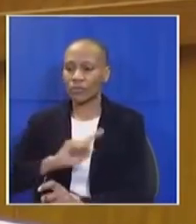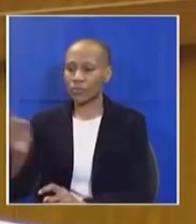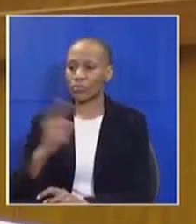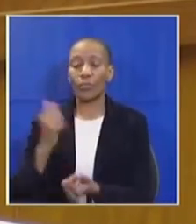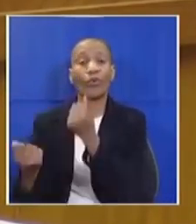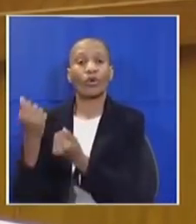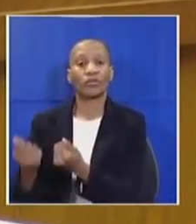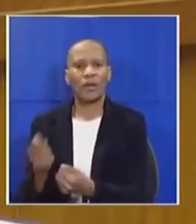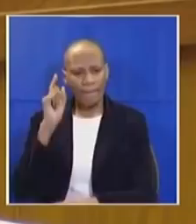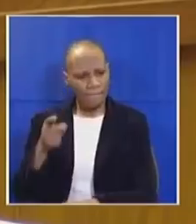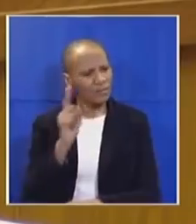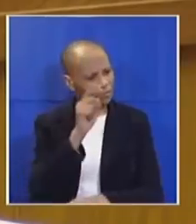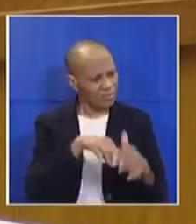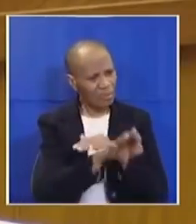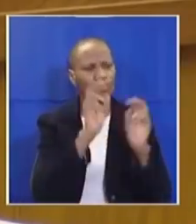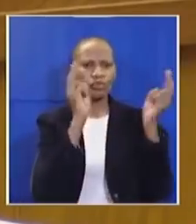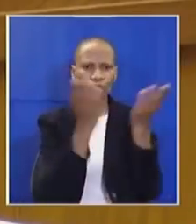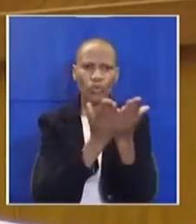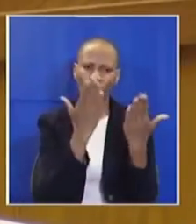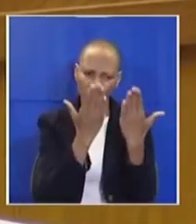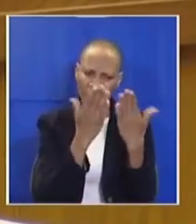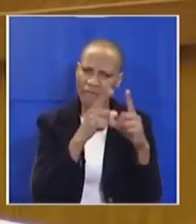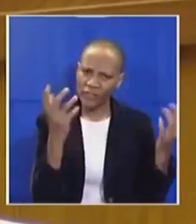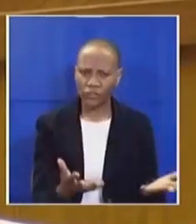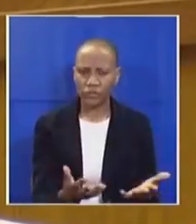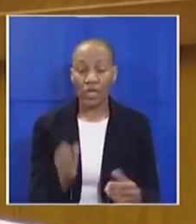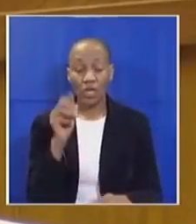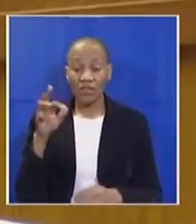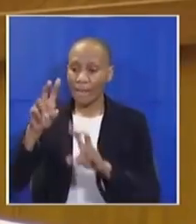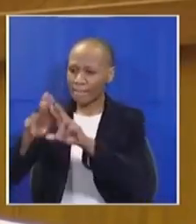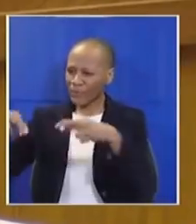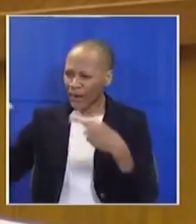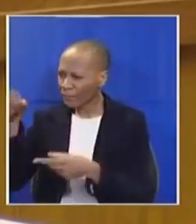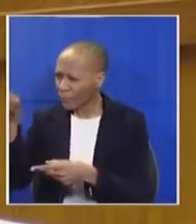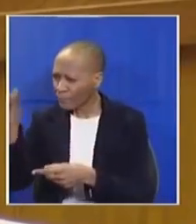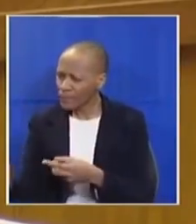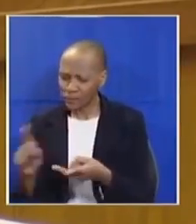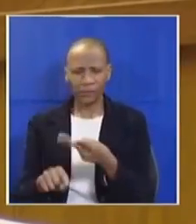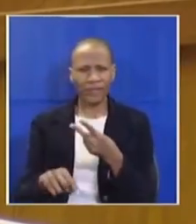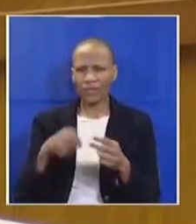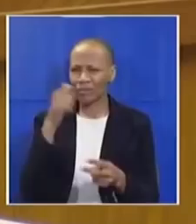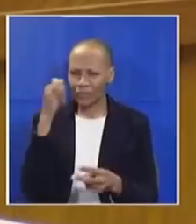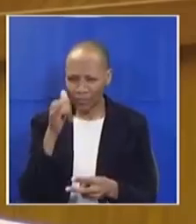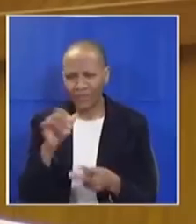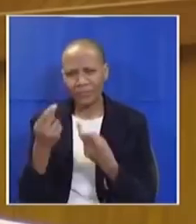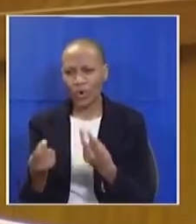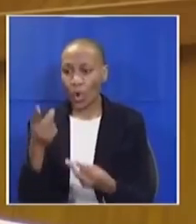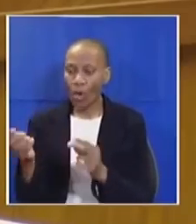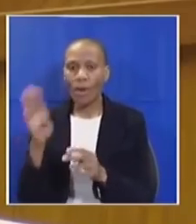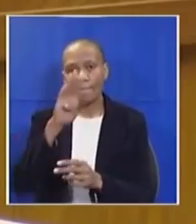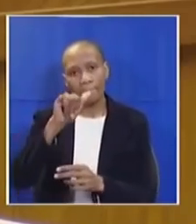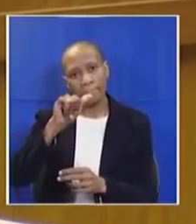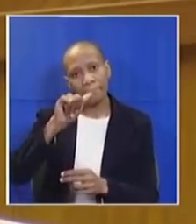their exams and complete their degrees. People who are accused of rape, murder and all sorts of serious crimes get bail, but